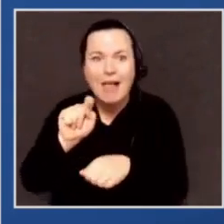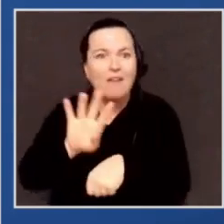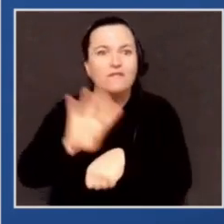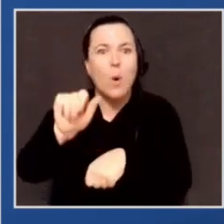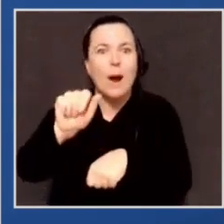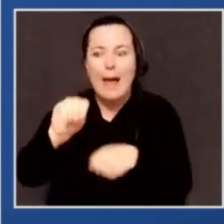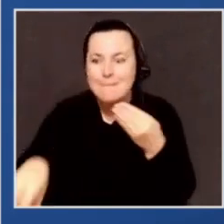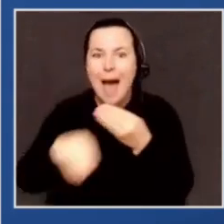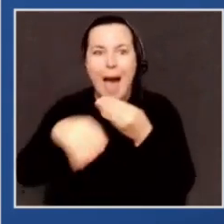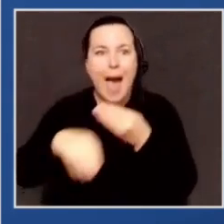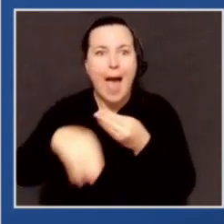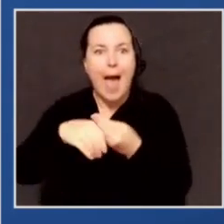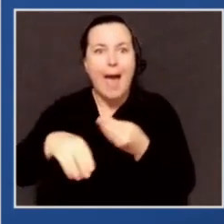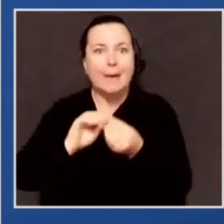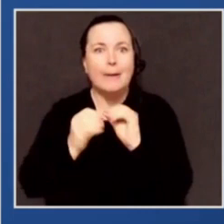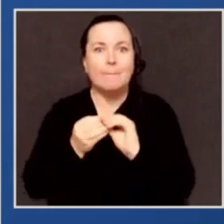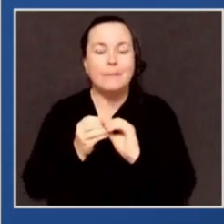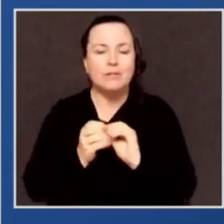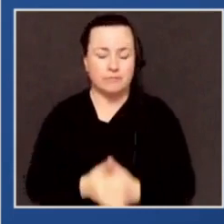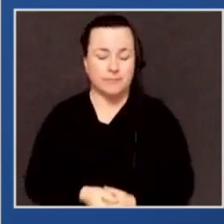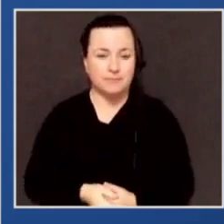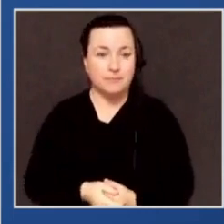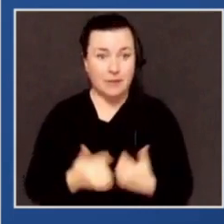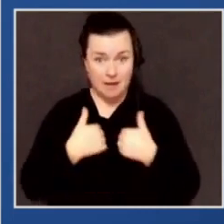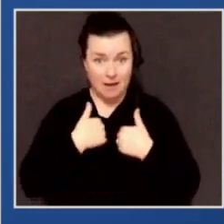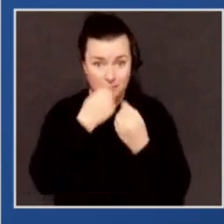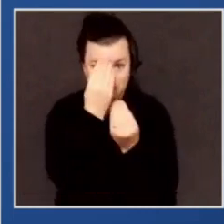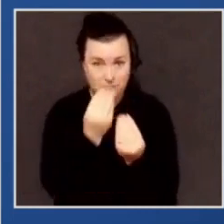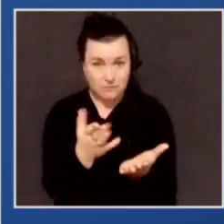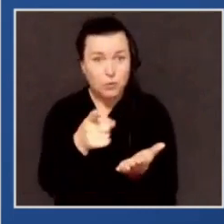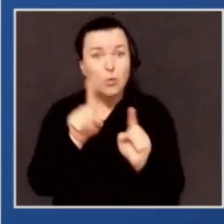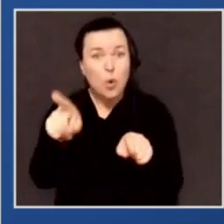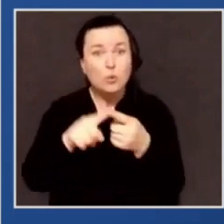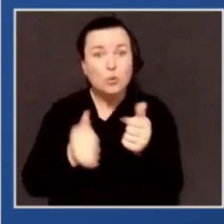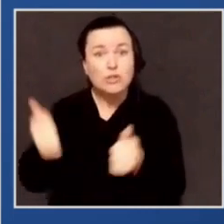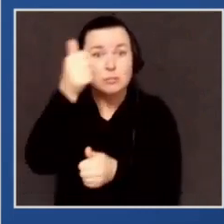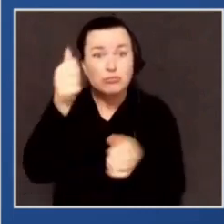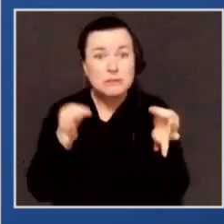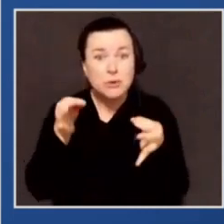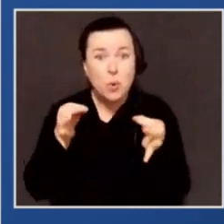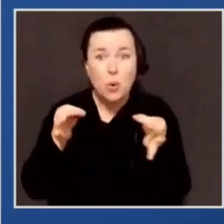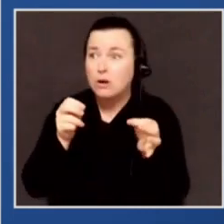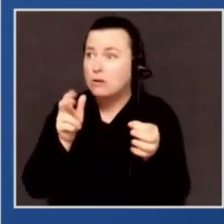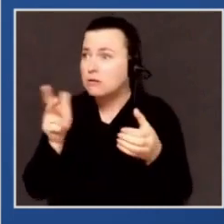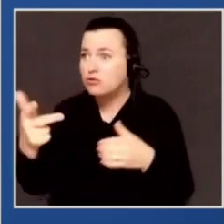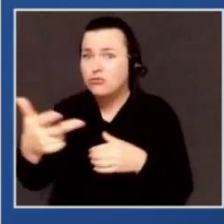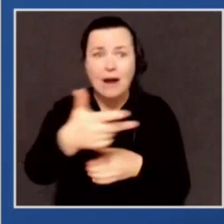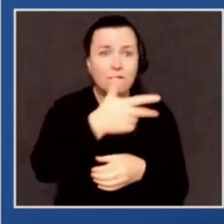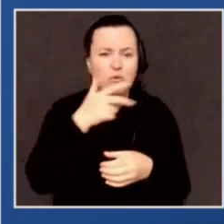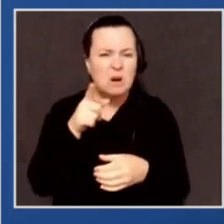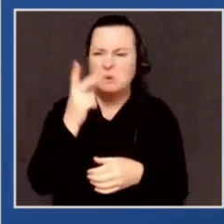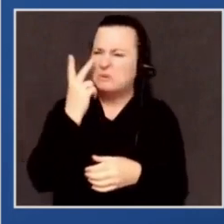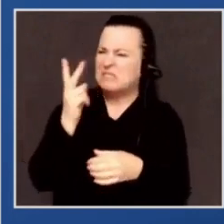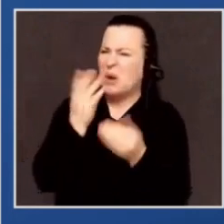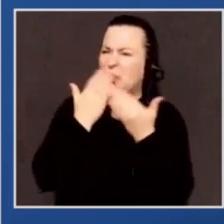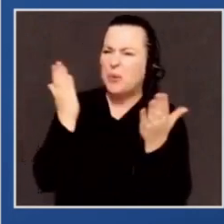this. If you go to the Supreme Court today, drive around the building, you will not see Donald Trump and you will not see his lawyers.